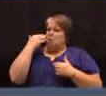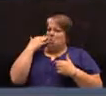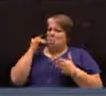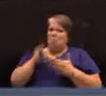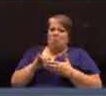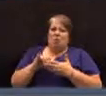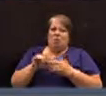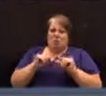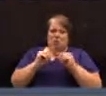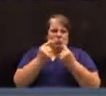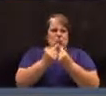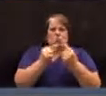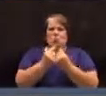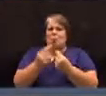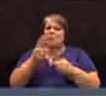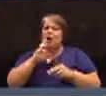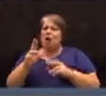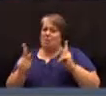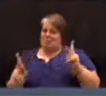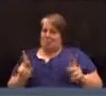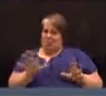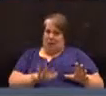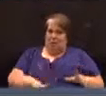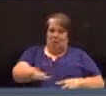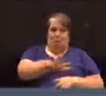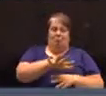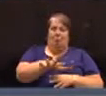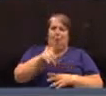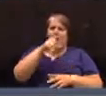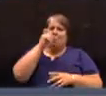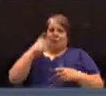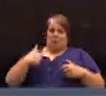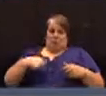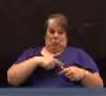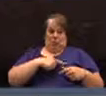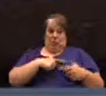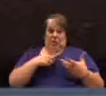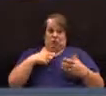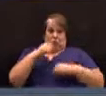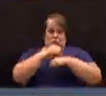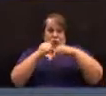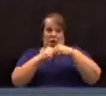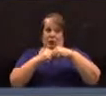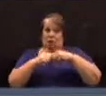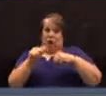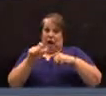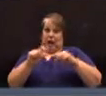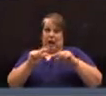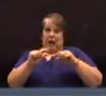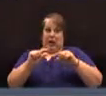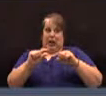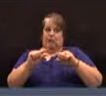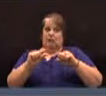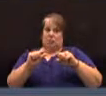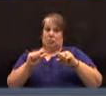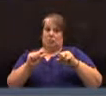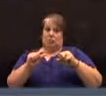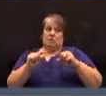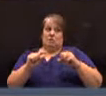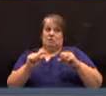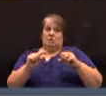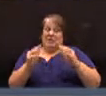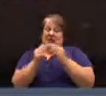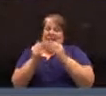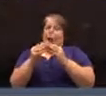they, those, these groups are, and these people, because of the way we're structured as a body, we don't hear